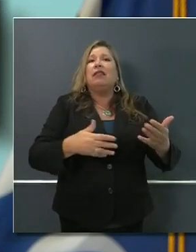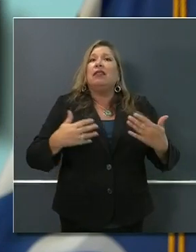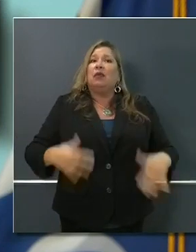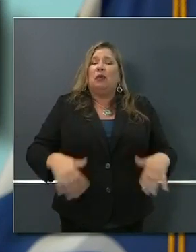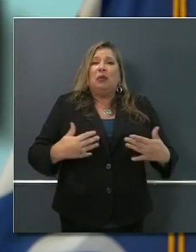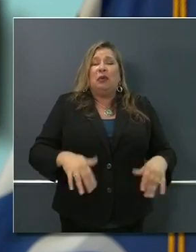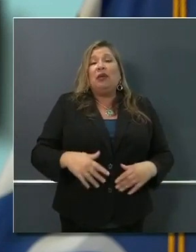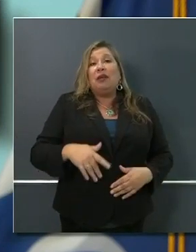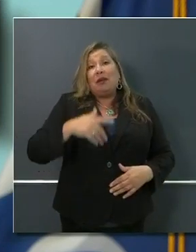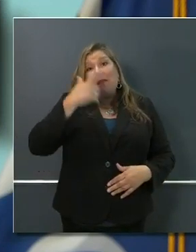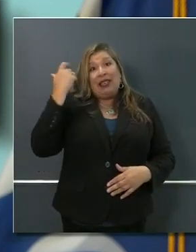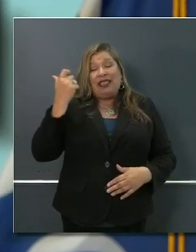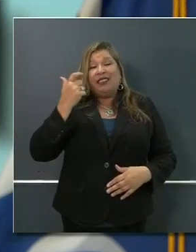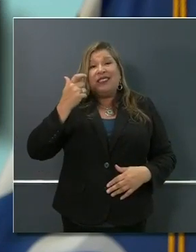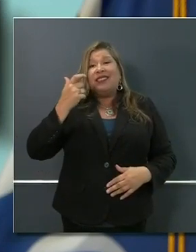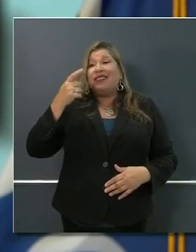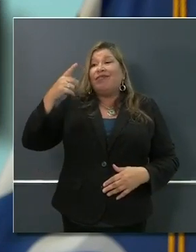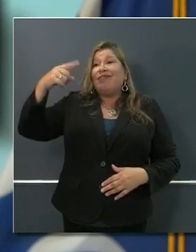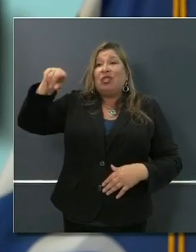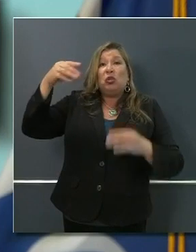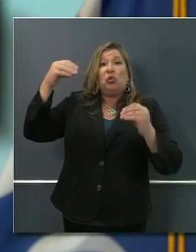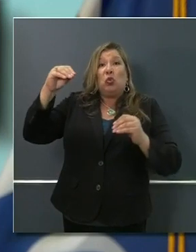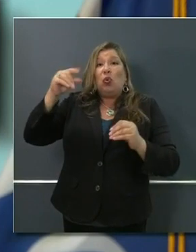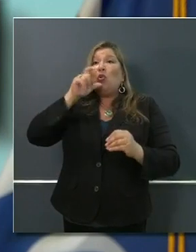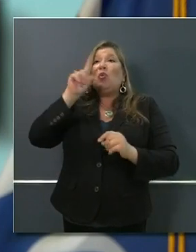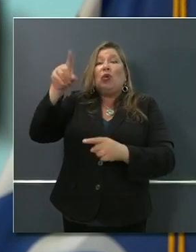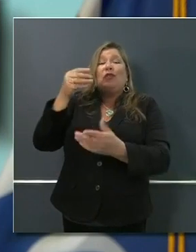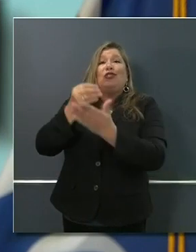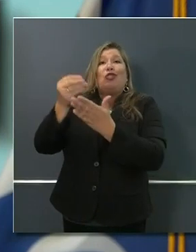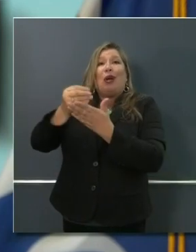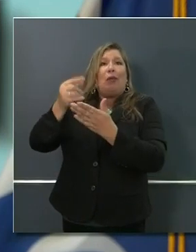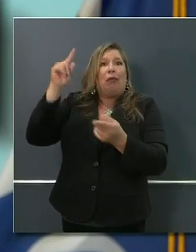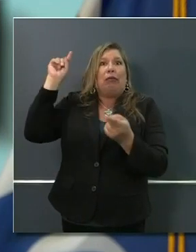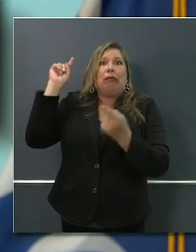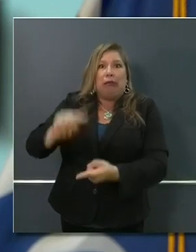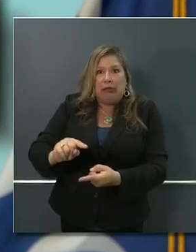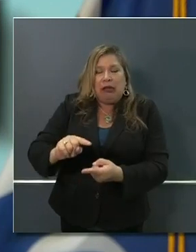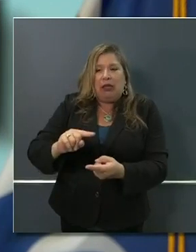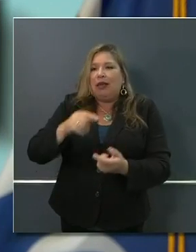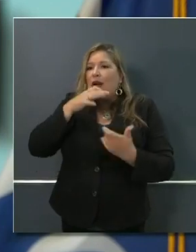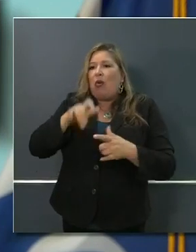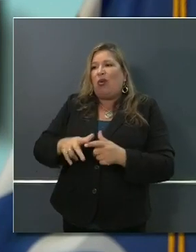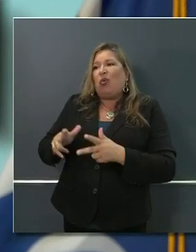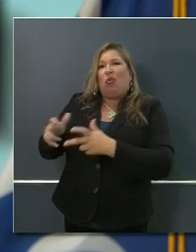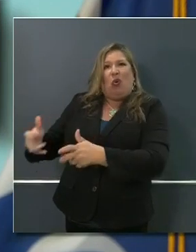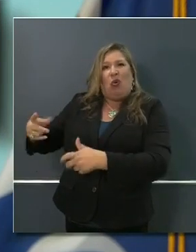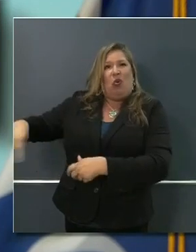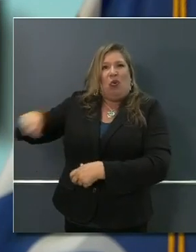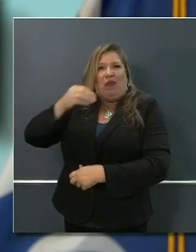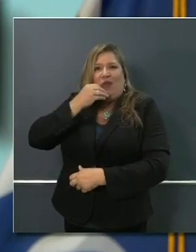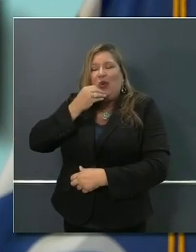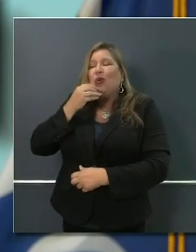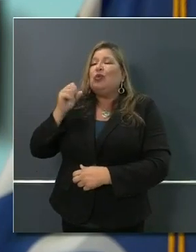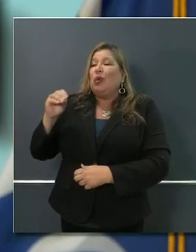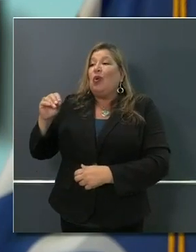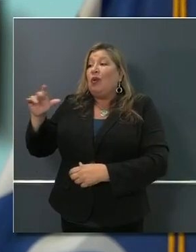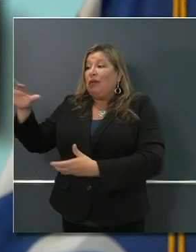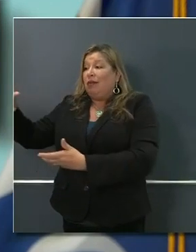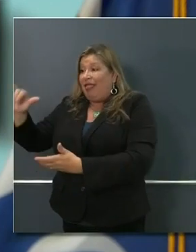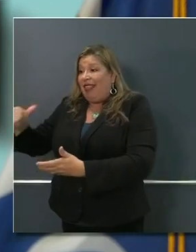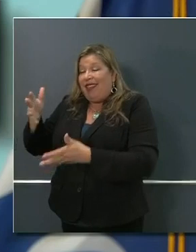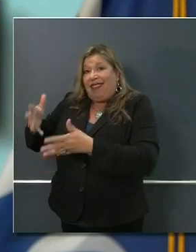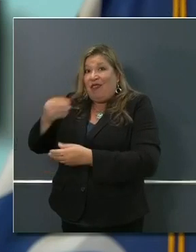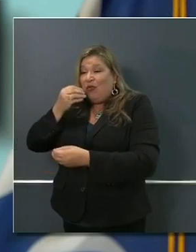otherwise, as we said, go to waste. And so that's the importance of the architecture of this program and power of this